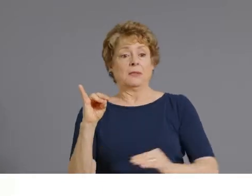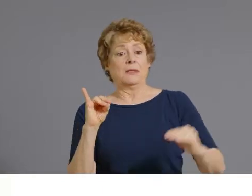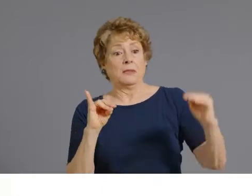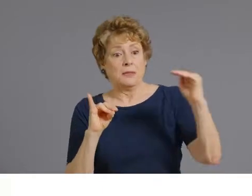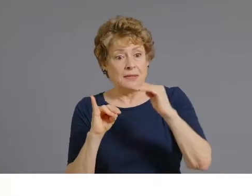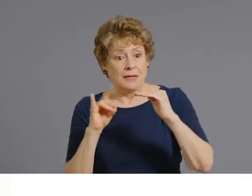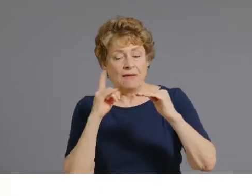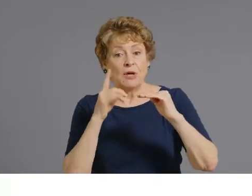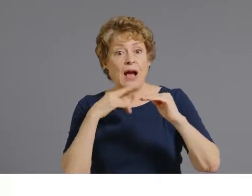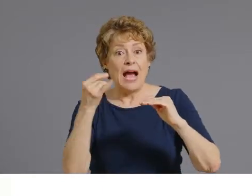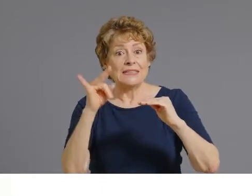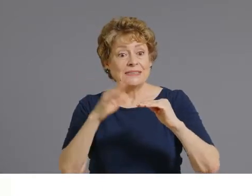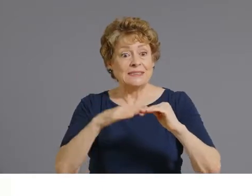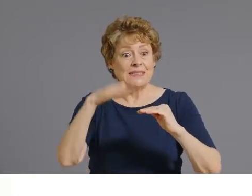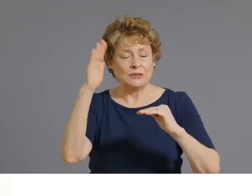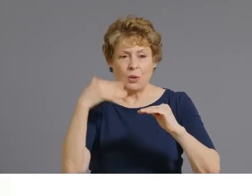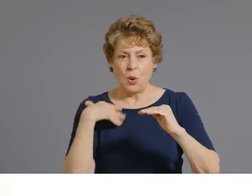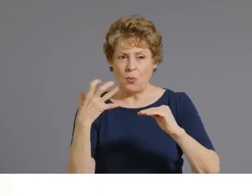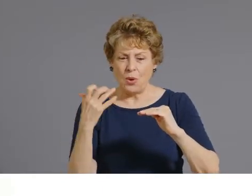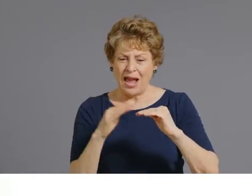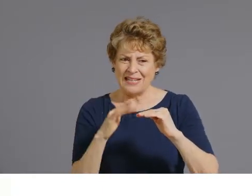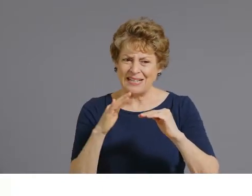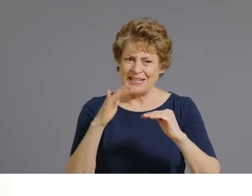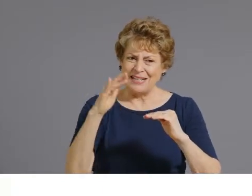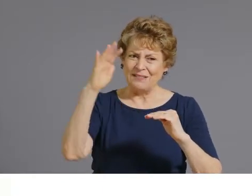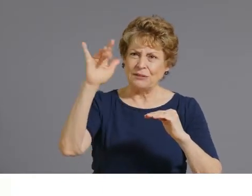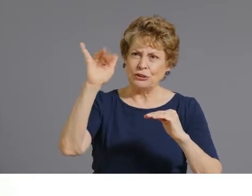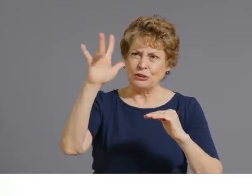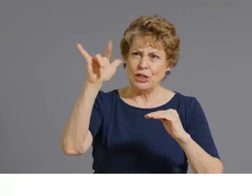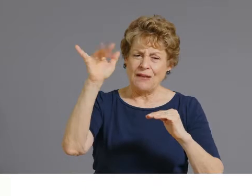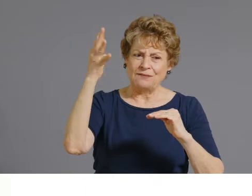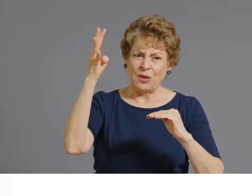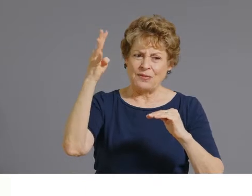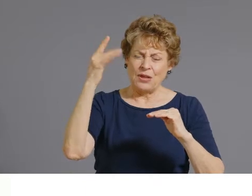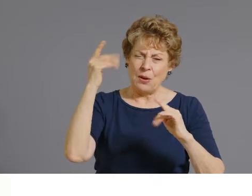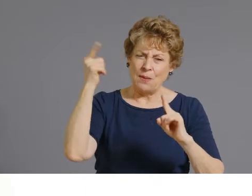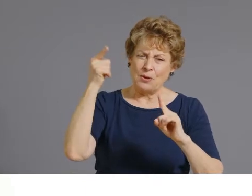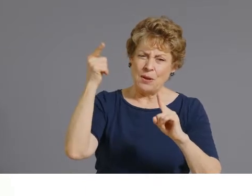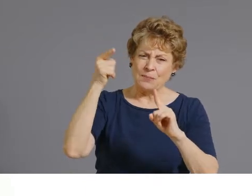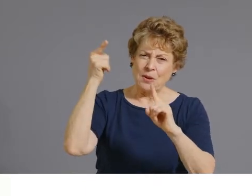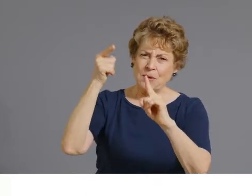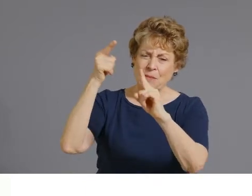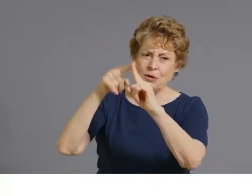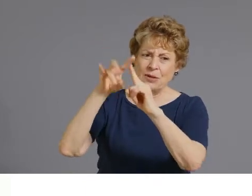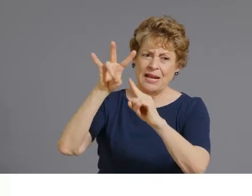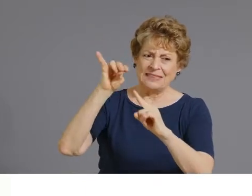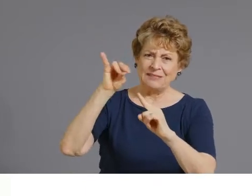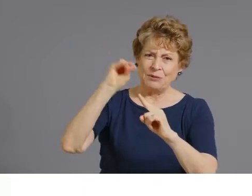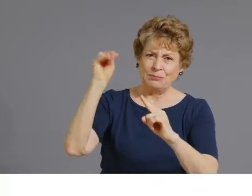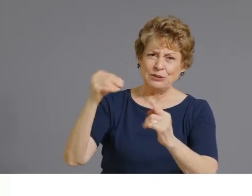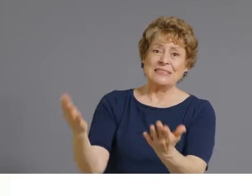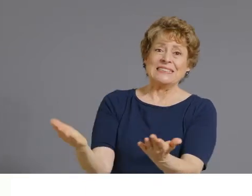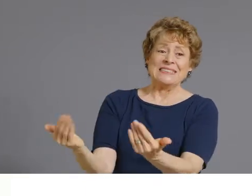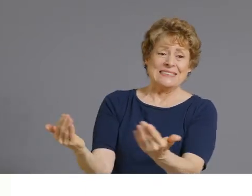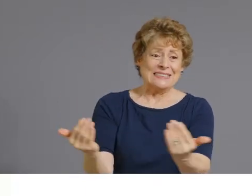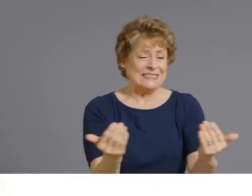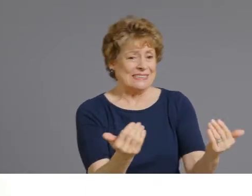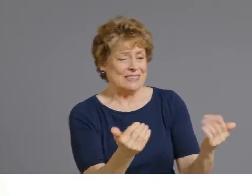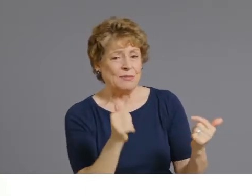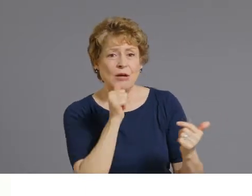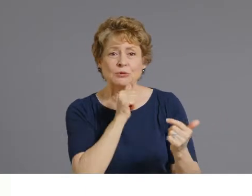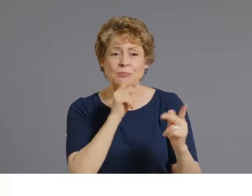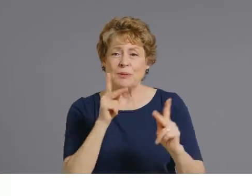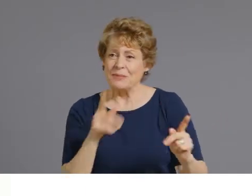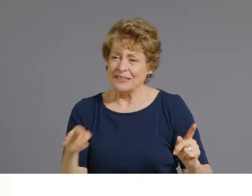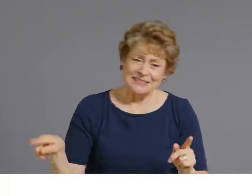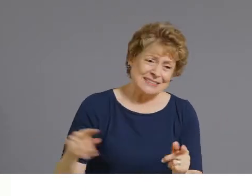vaccinated by the 4th of July. So we are continuing to work towards that goal and to get as many Arizonans vaccinated as we can as